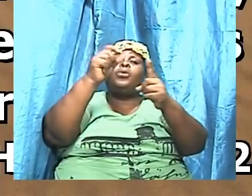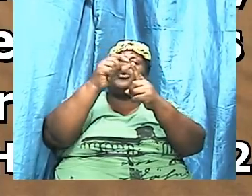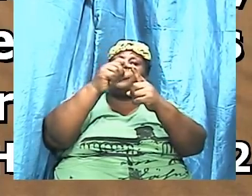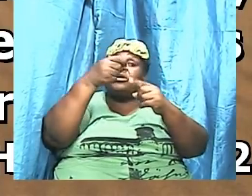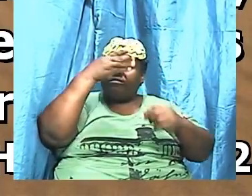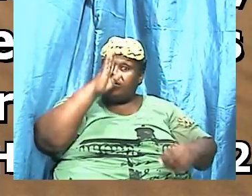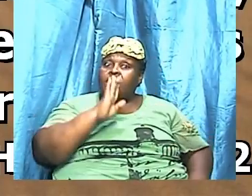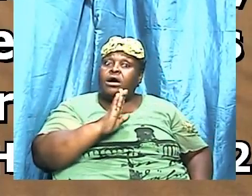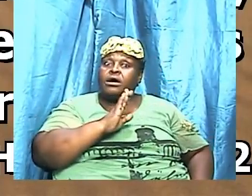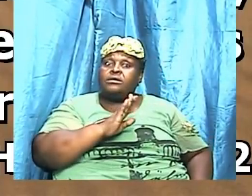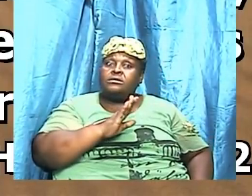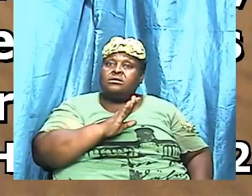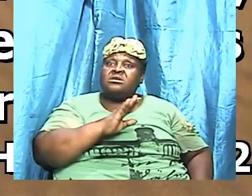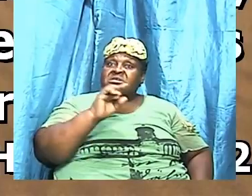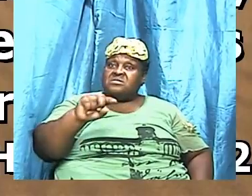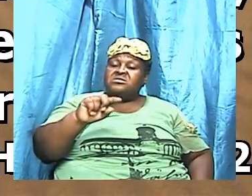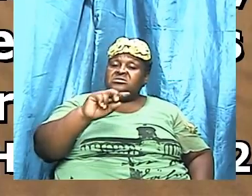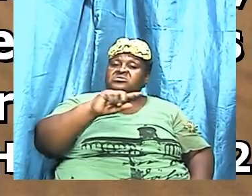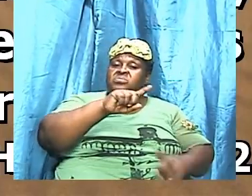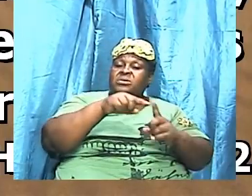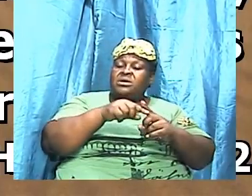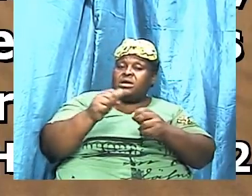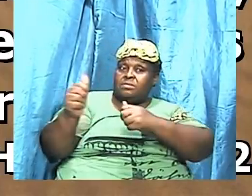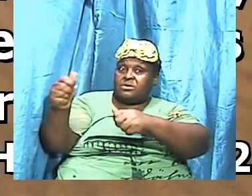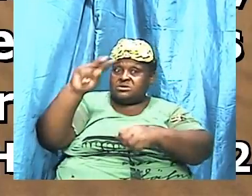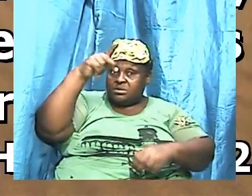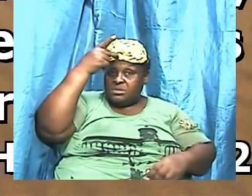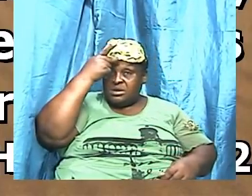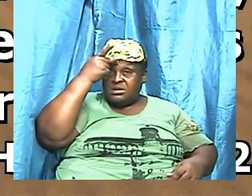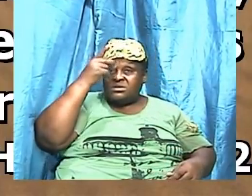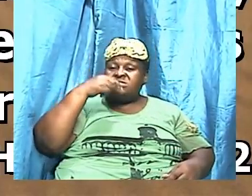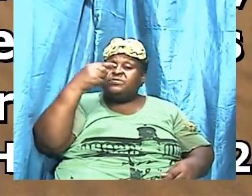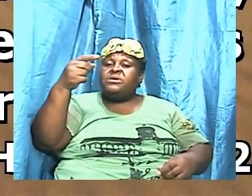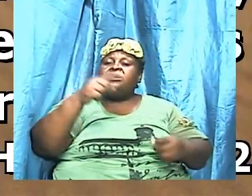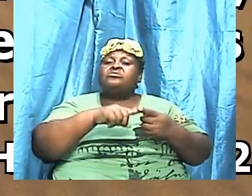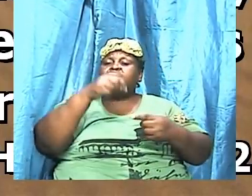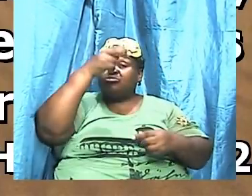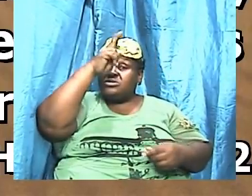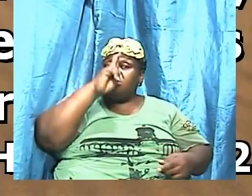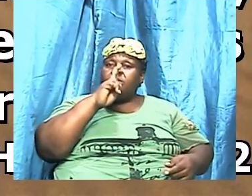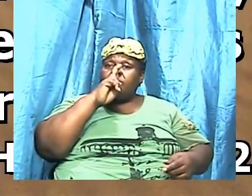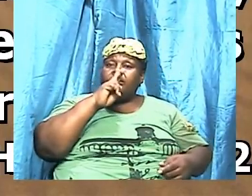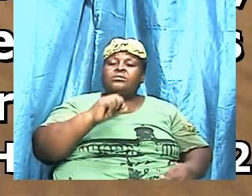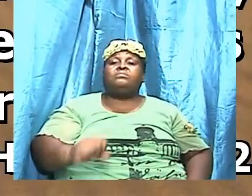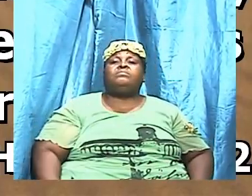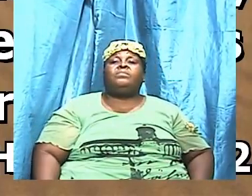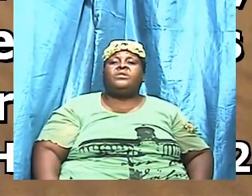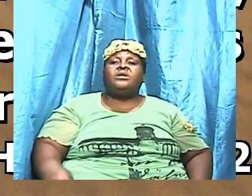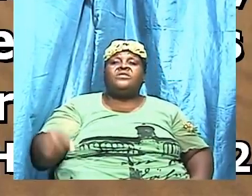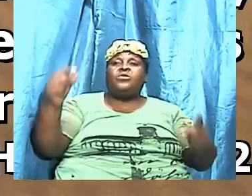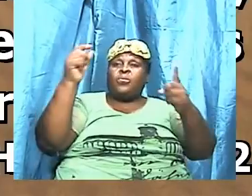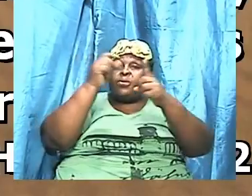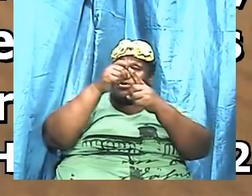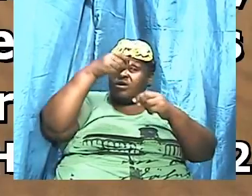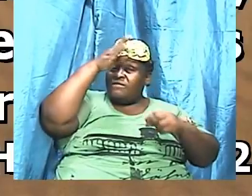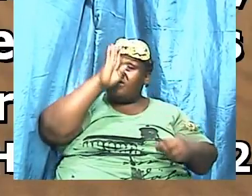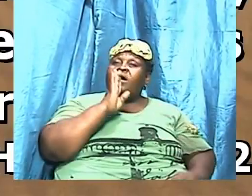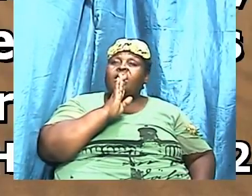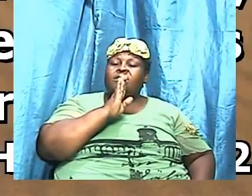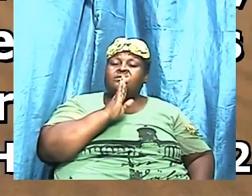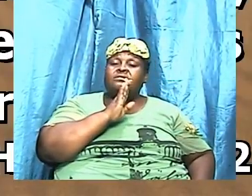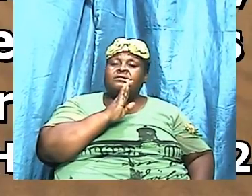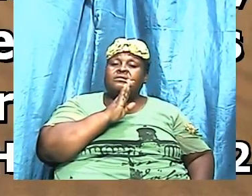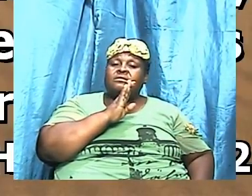writing to the Hebrews, and he's saying to them, in chapter 4 and verse 12, For the word of God,